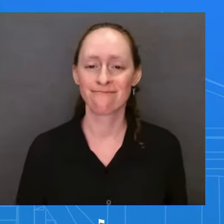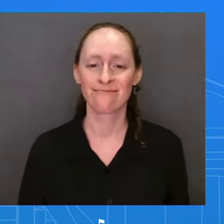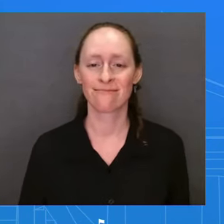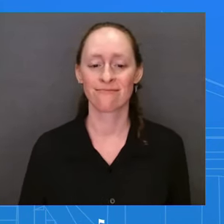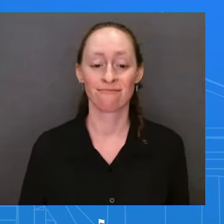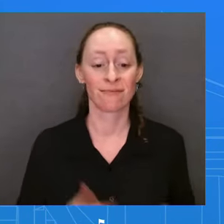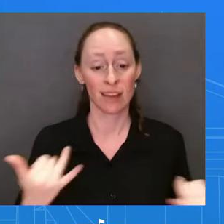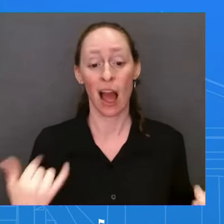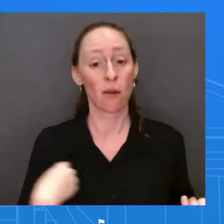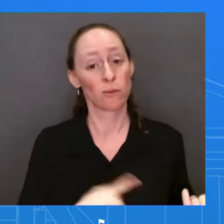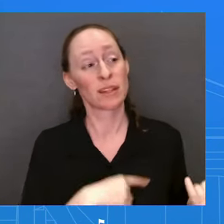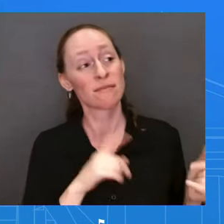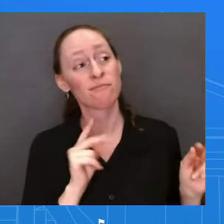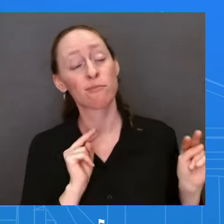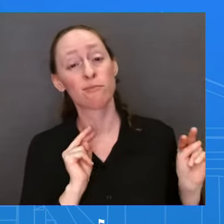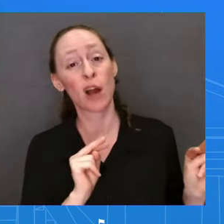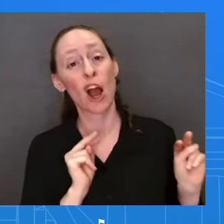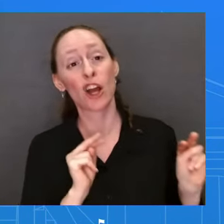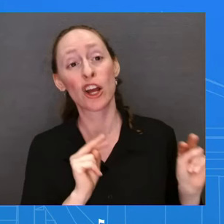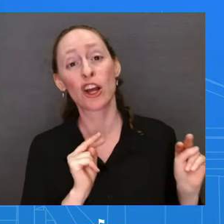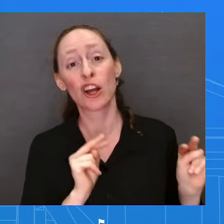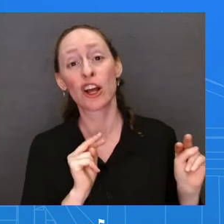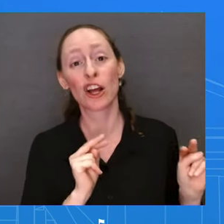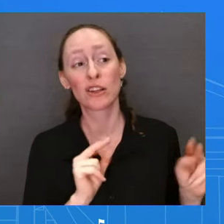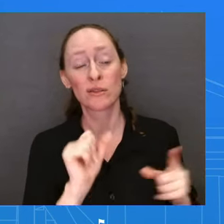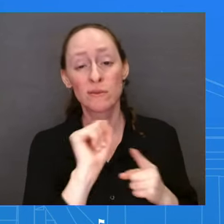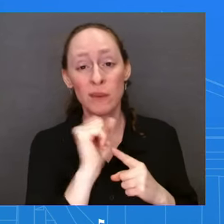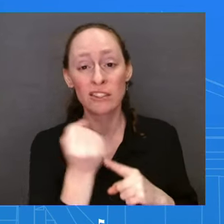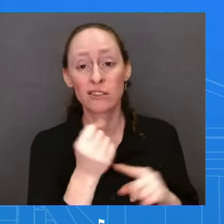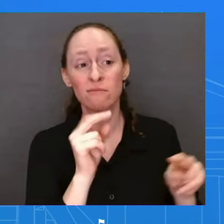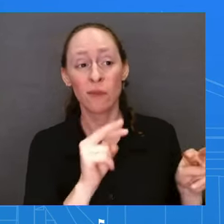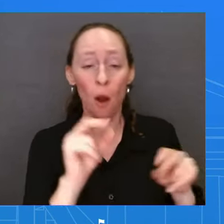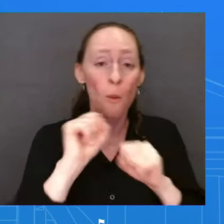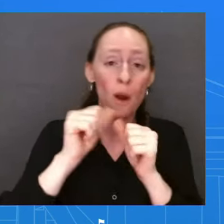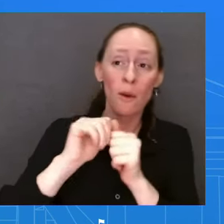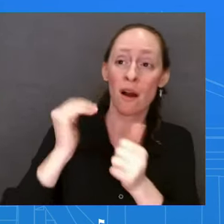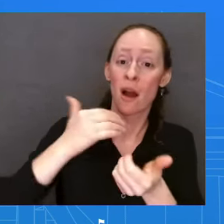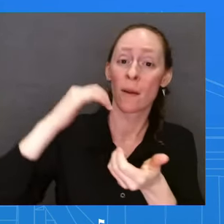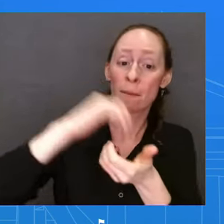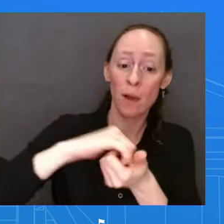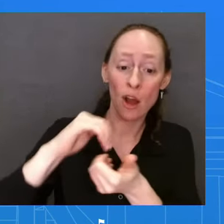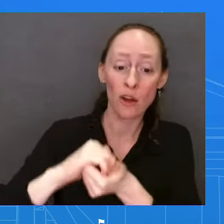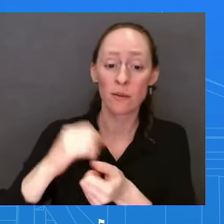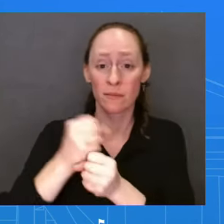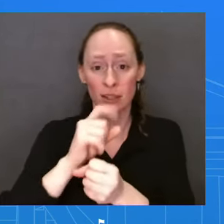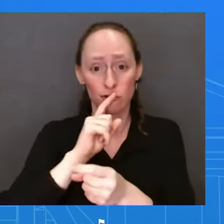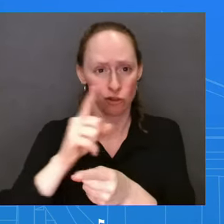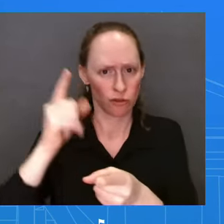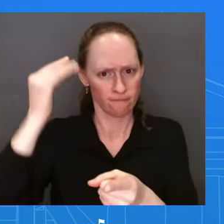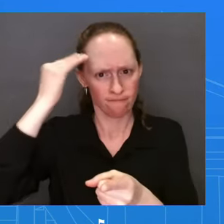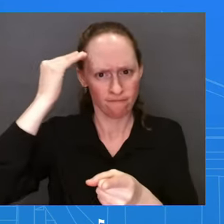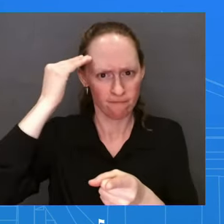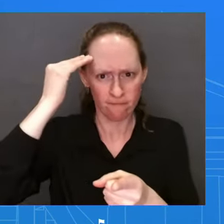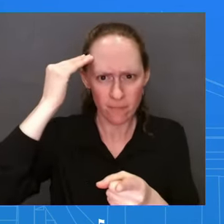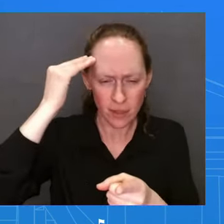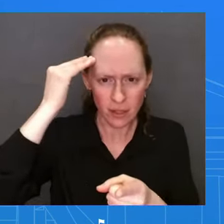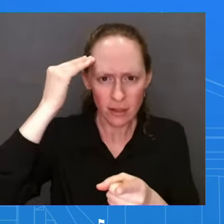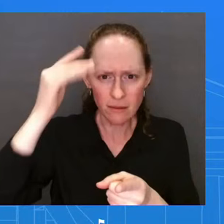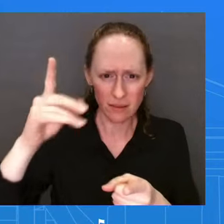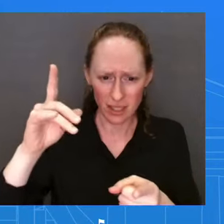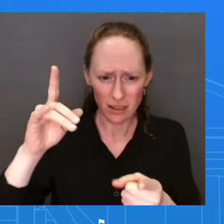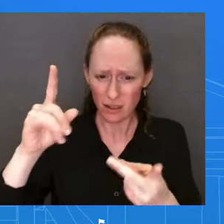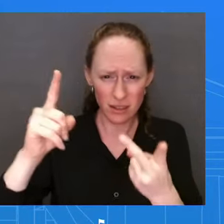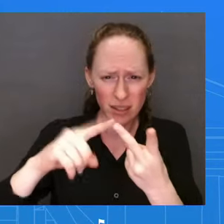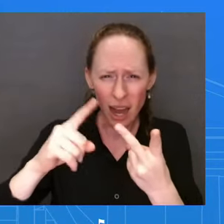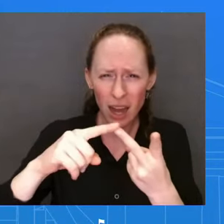with our partners to make sure we have an accurate assessment of what's going on. And did I miss the second part of your question? No, no. I have another one,